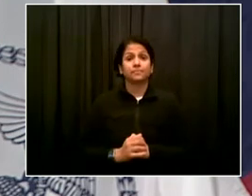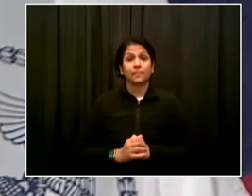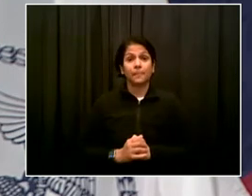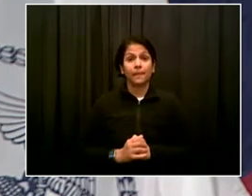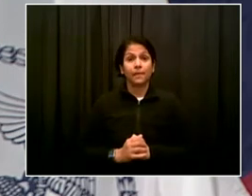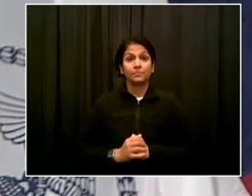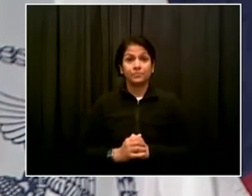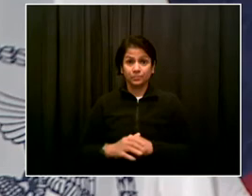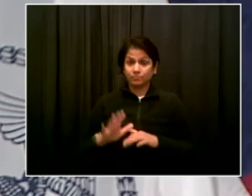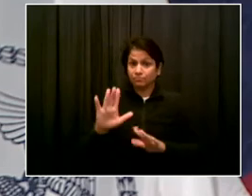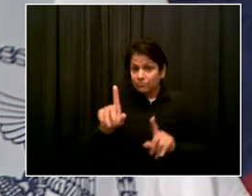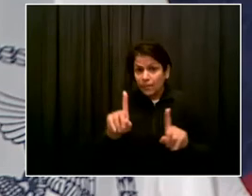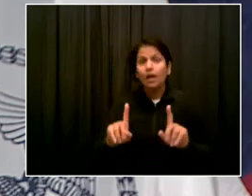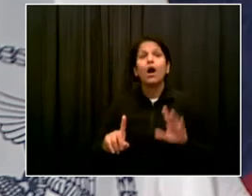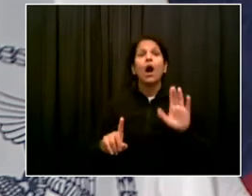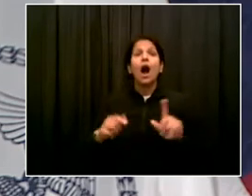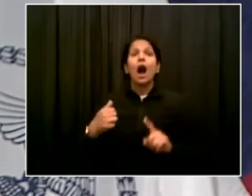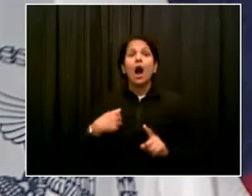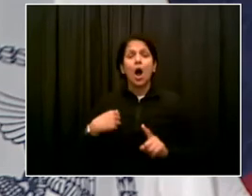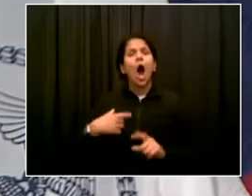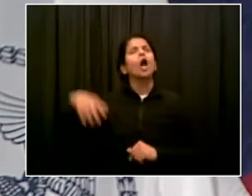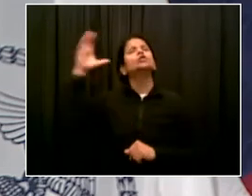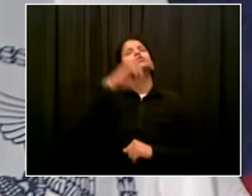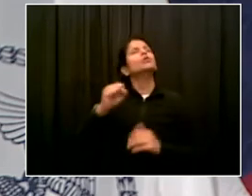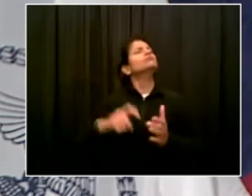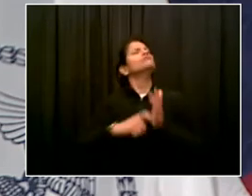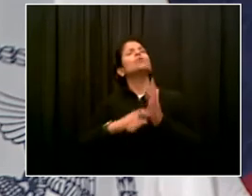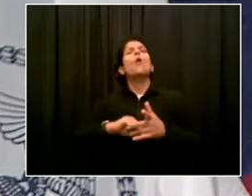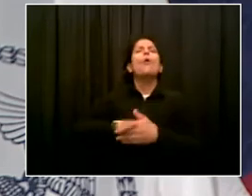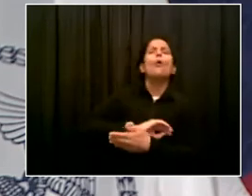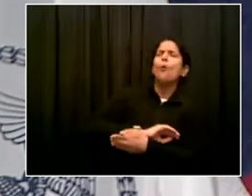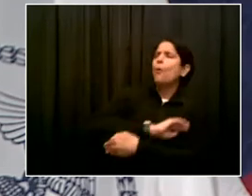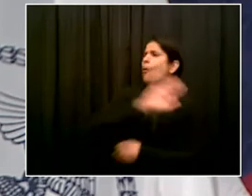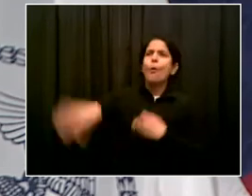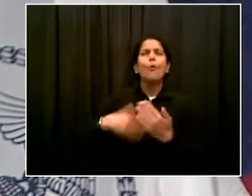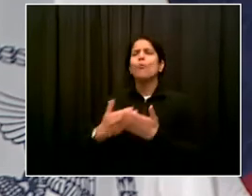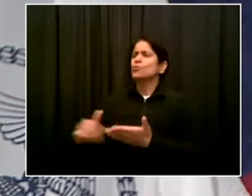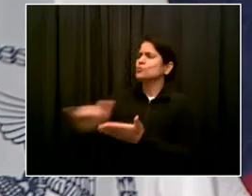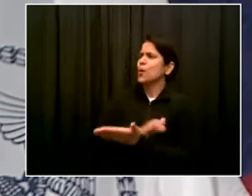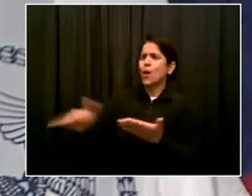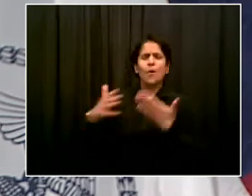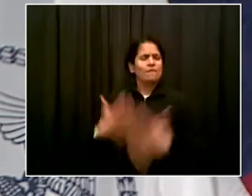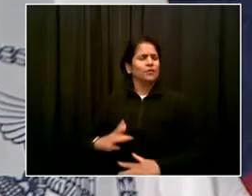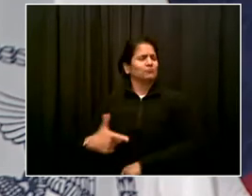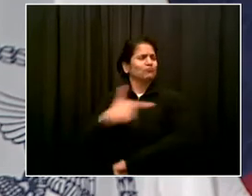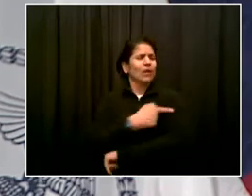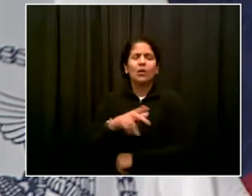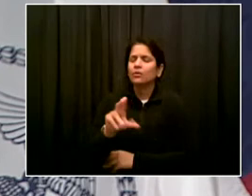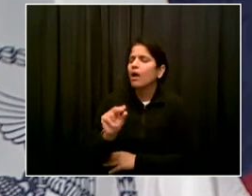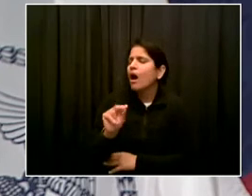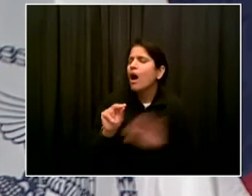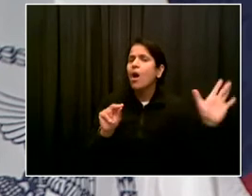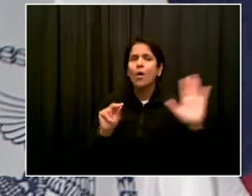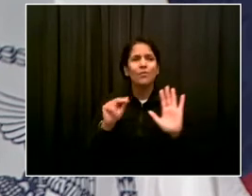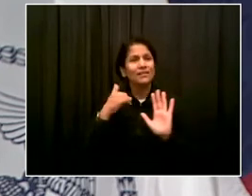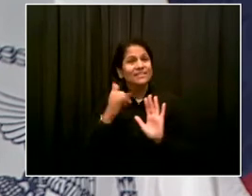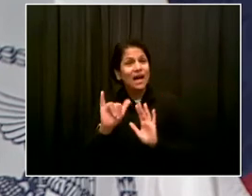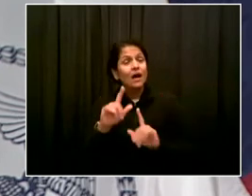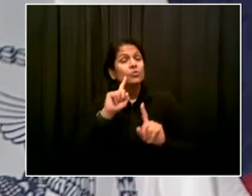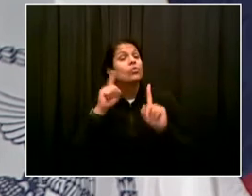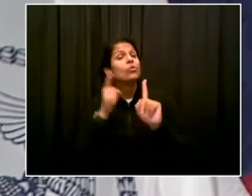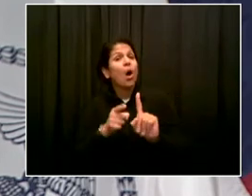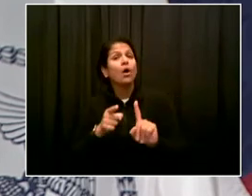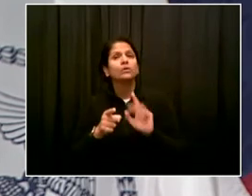a city that gets safer all the time, healthier all the time and can reopen fully. And that's what we're getting right now. I mean, you see it in the